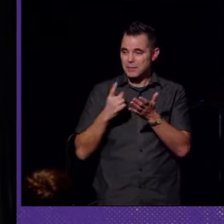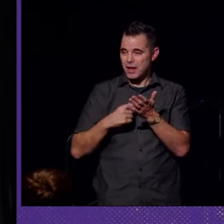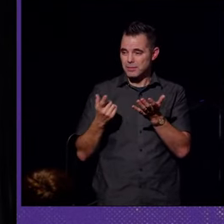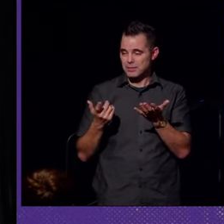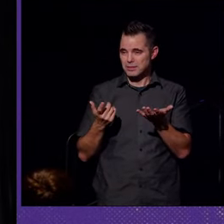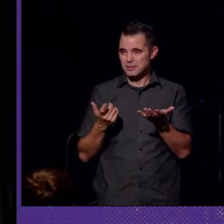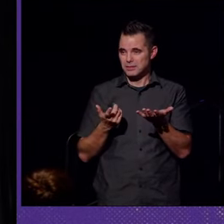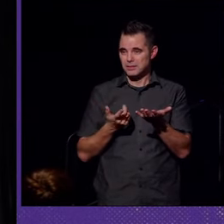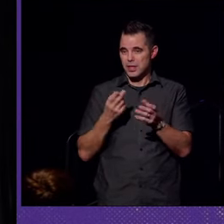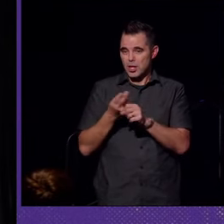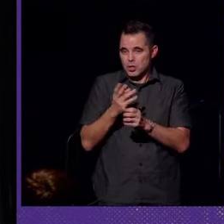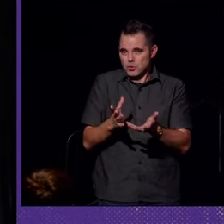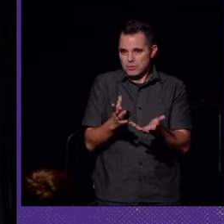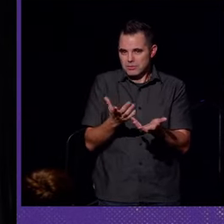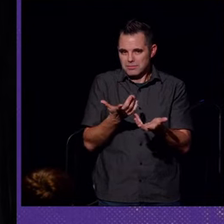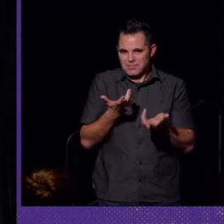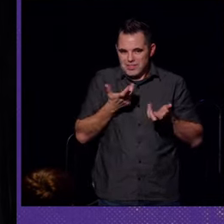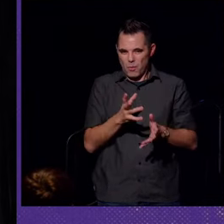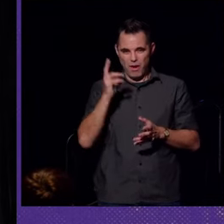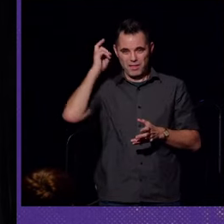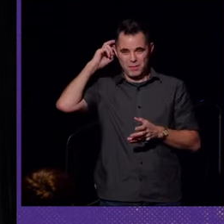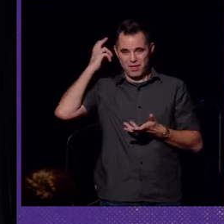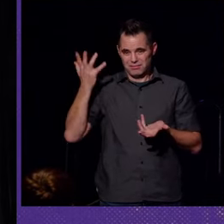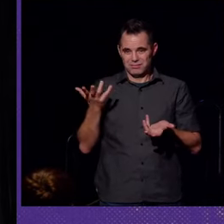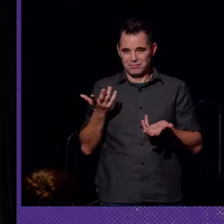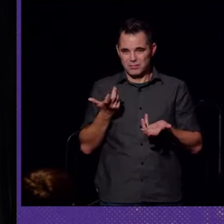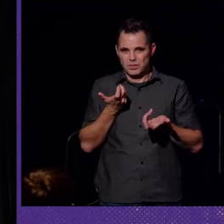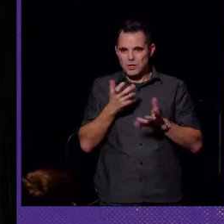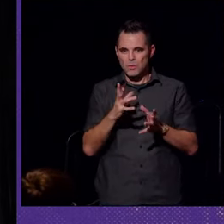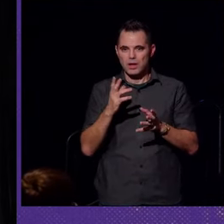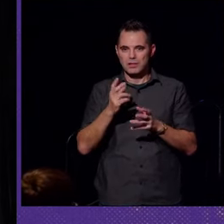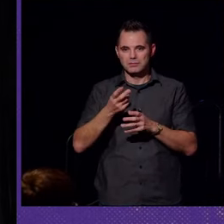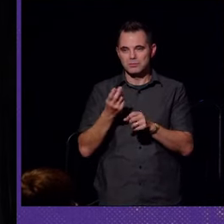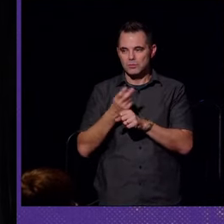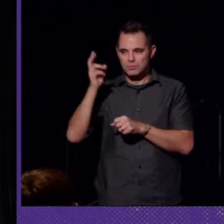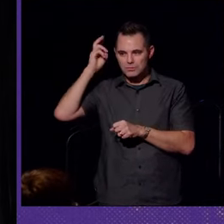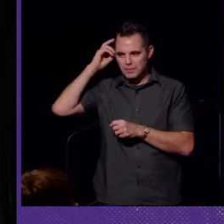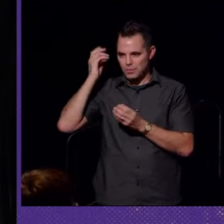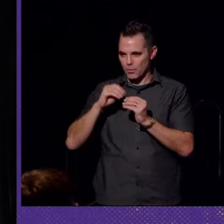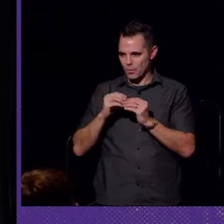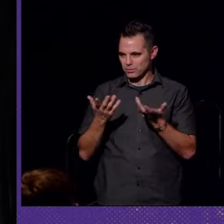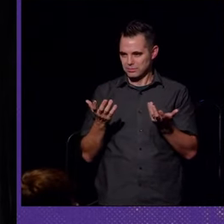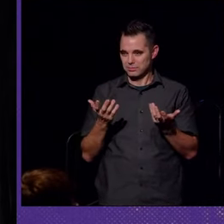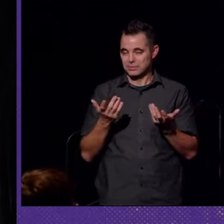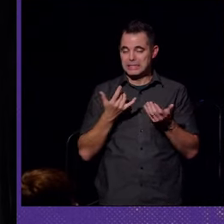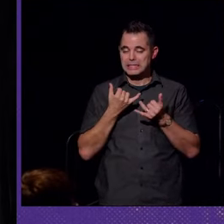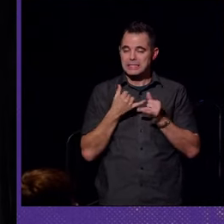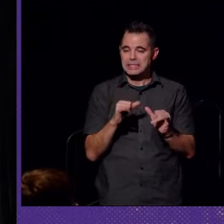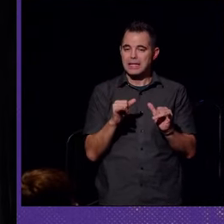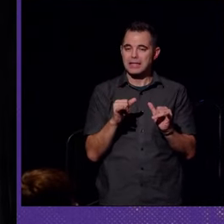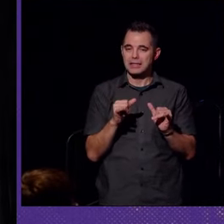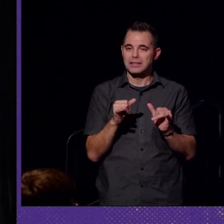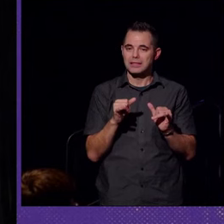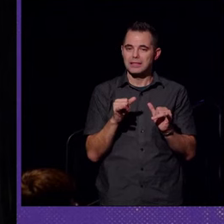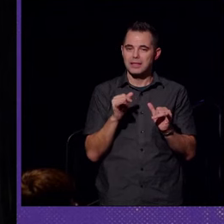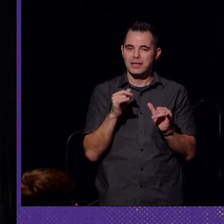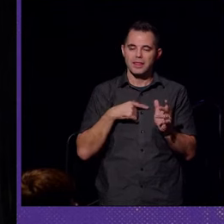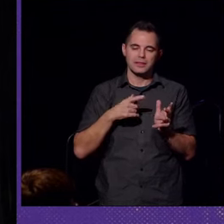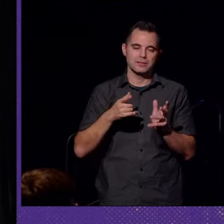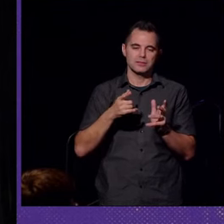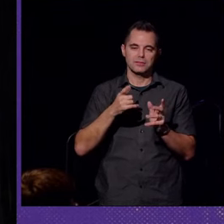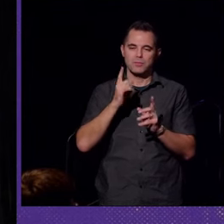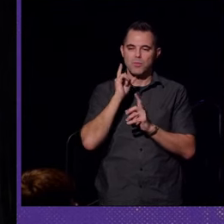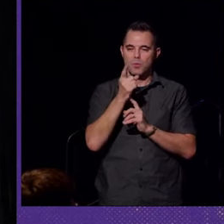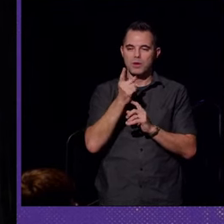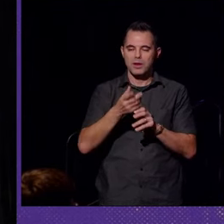the user no longer wants the implant or no longer wants to wear it. Still, this switch on moment